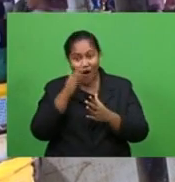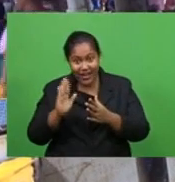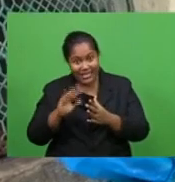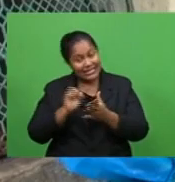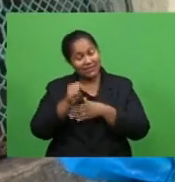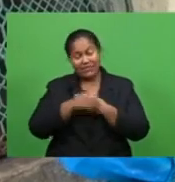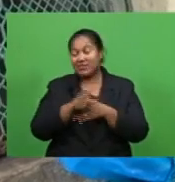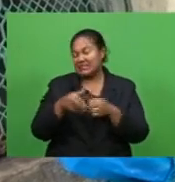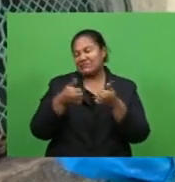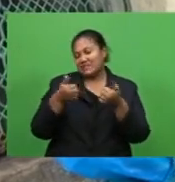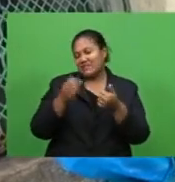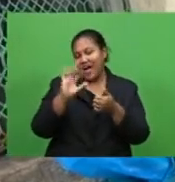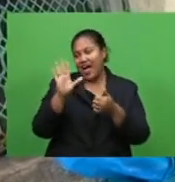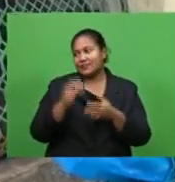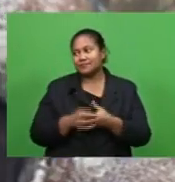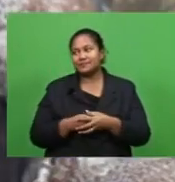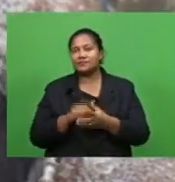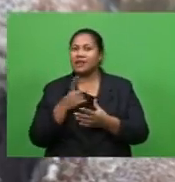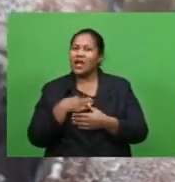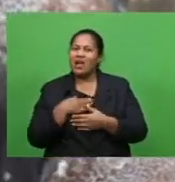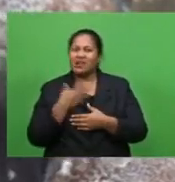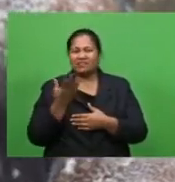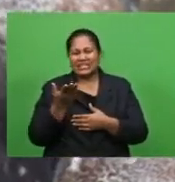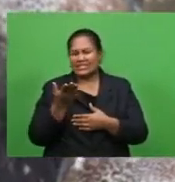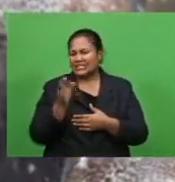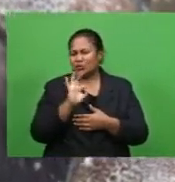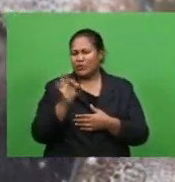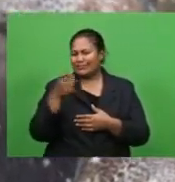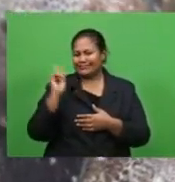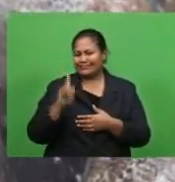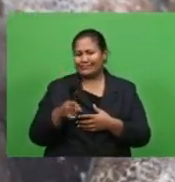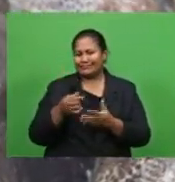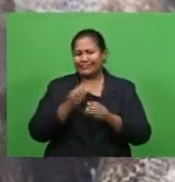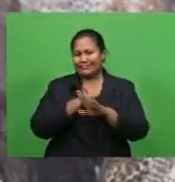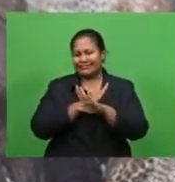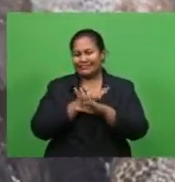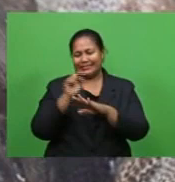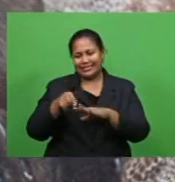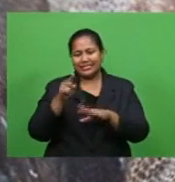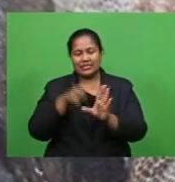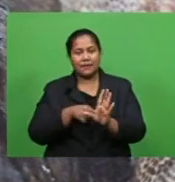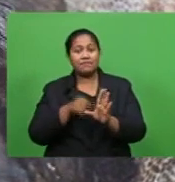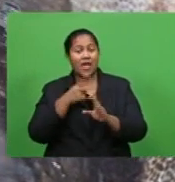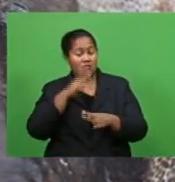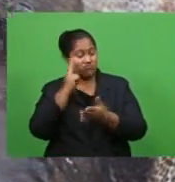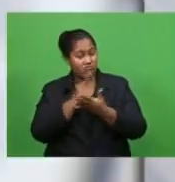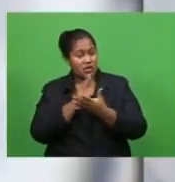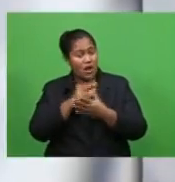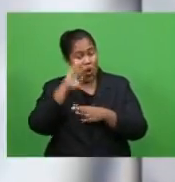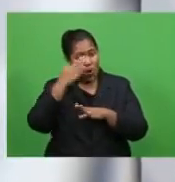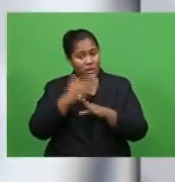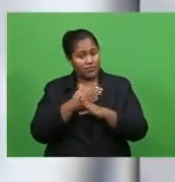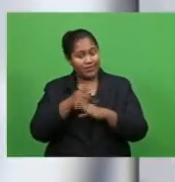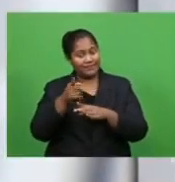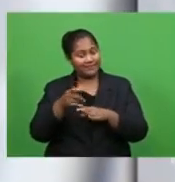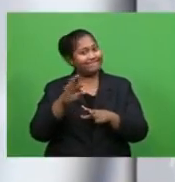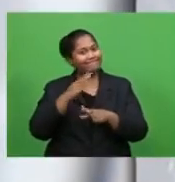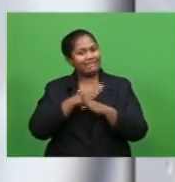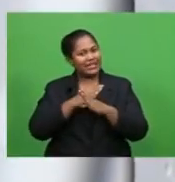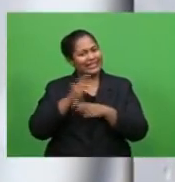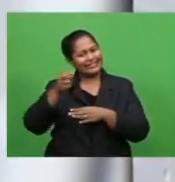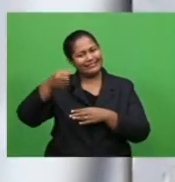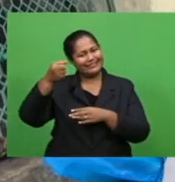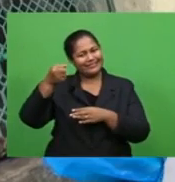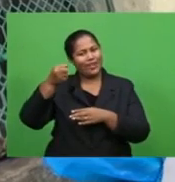I am hoping that the ban will be suspended. Times are